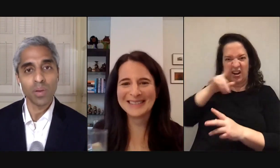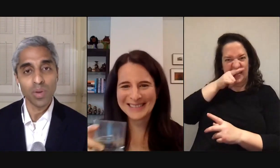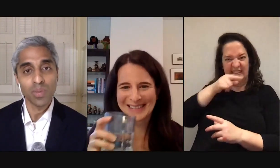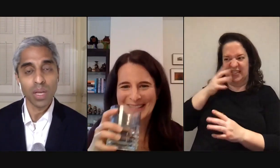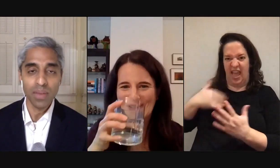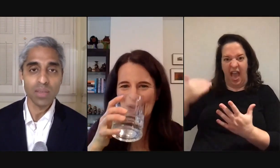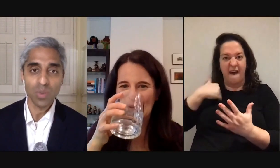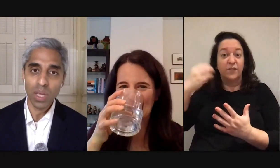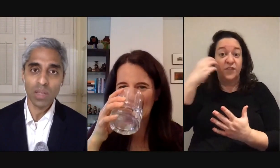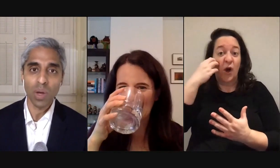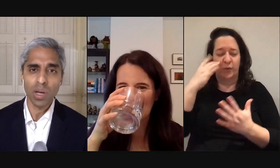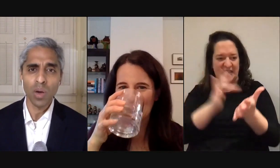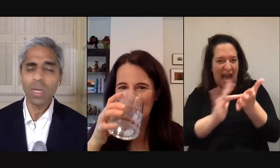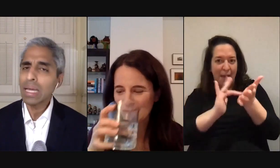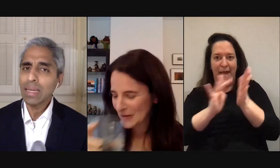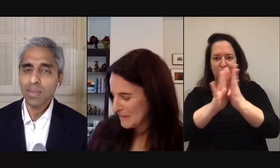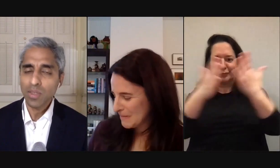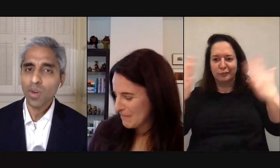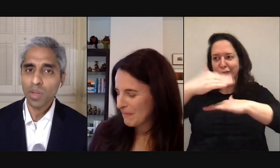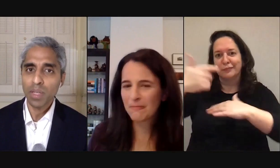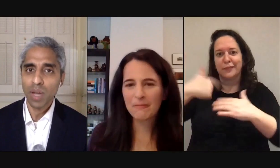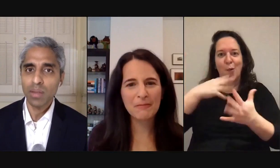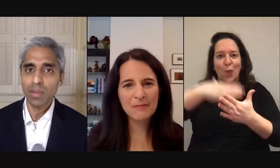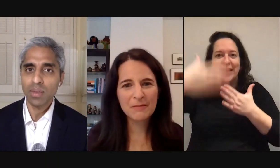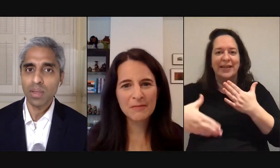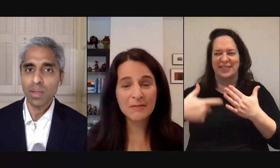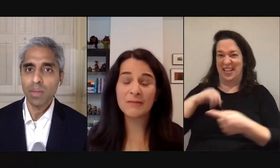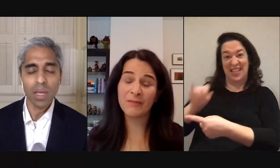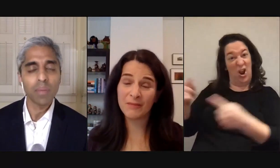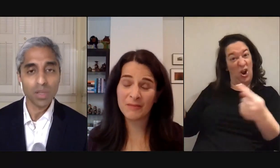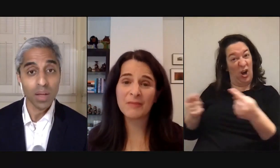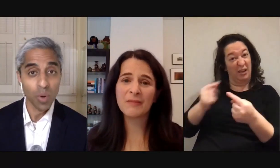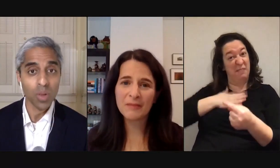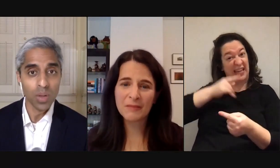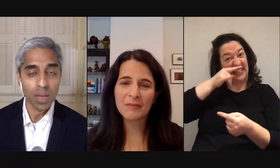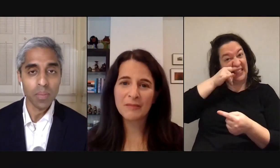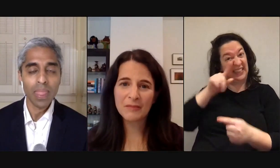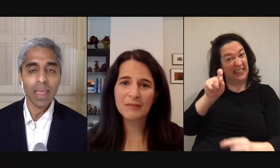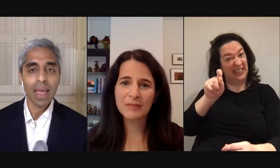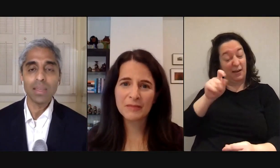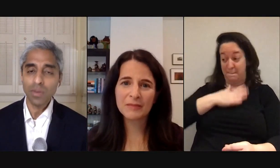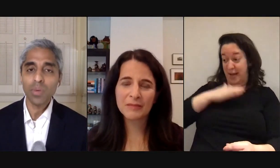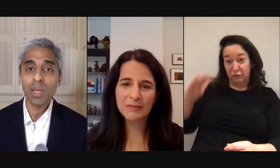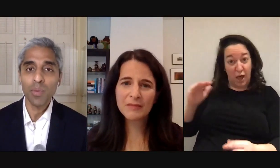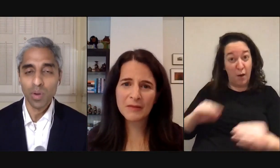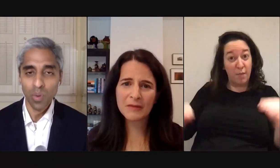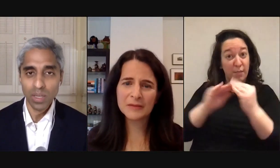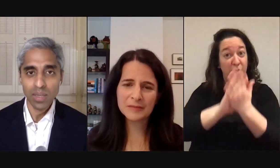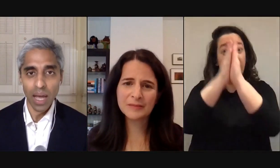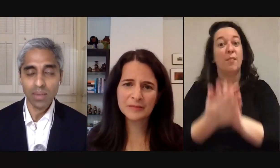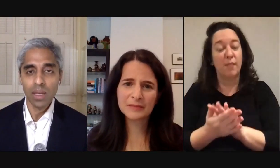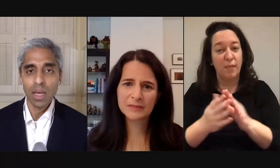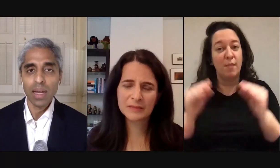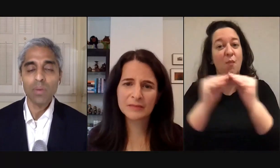often alone in their rooms on evenings and weekends want to know is this hurting my child is it making my child more lonely and these are really important